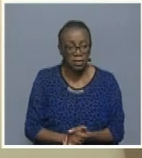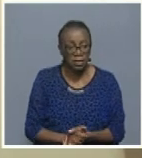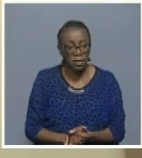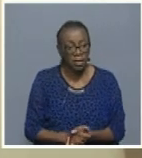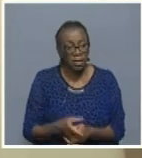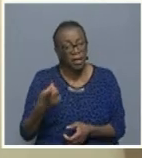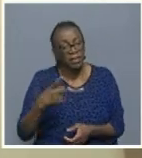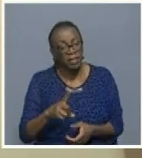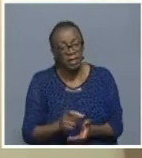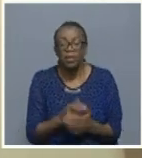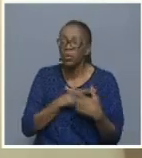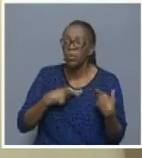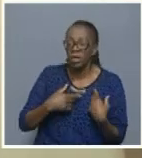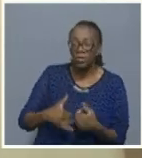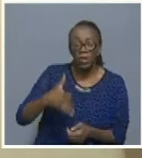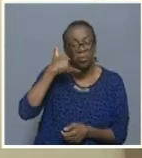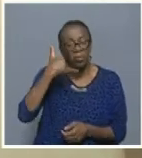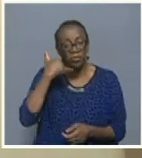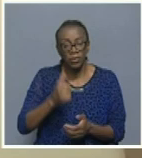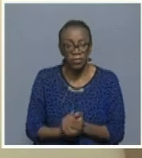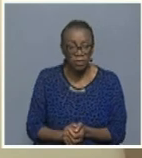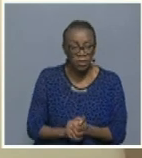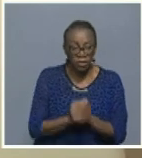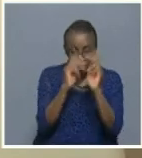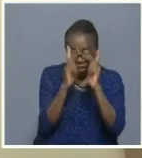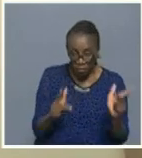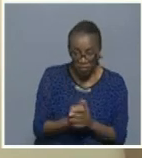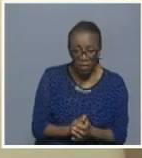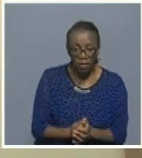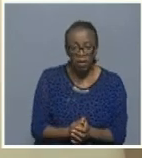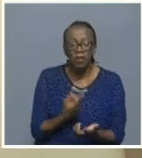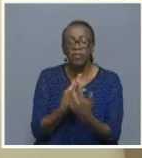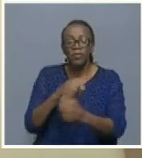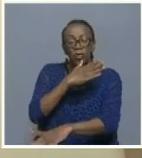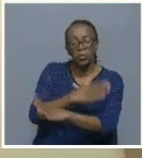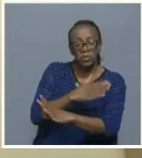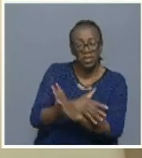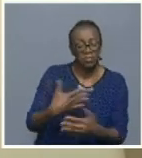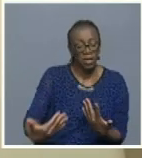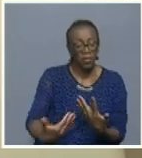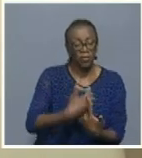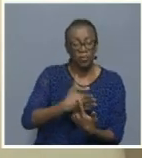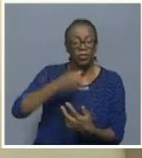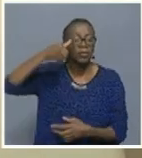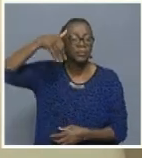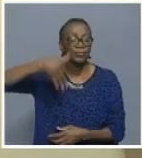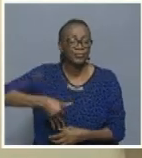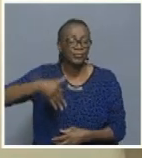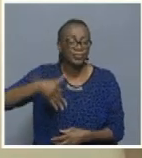we will just receive reports that the nationals from Zambia have crossed into Namibia.